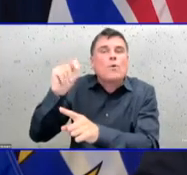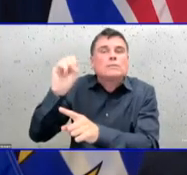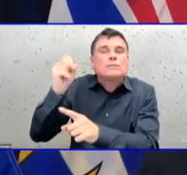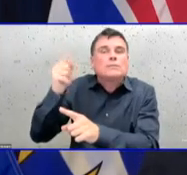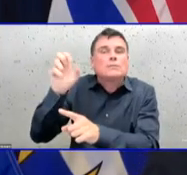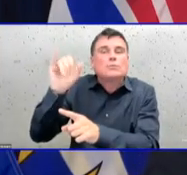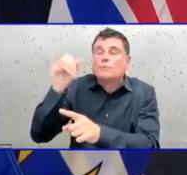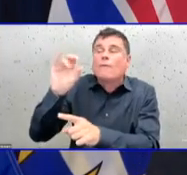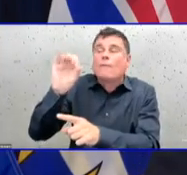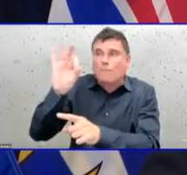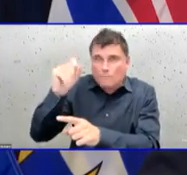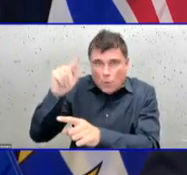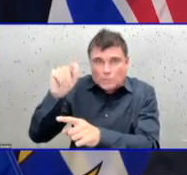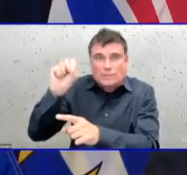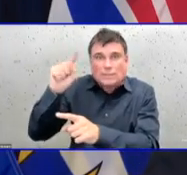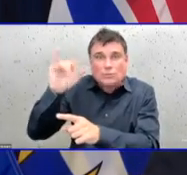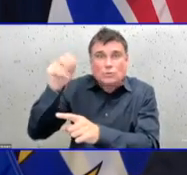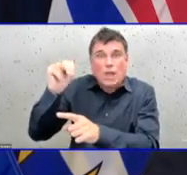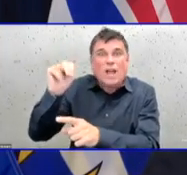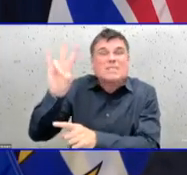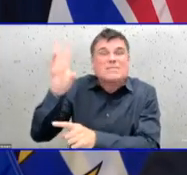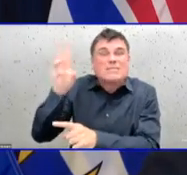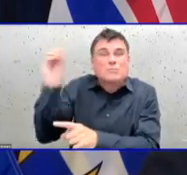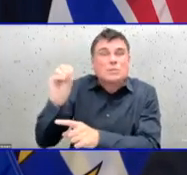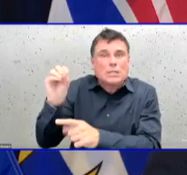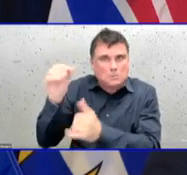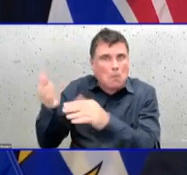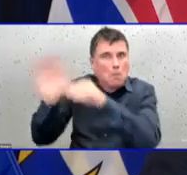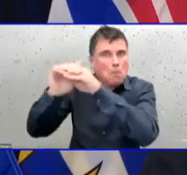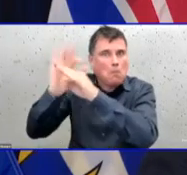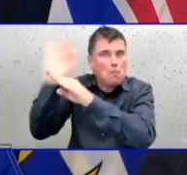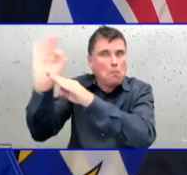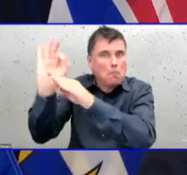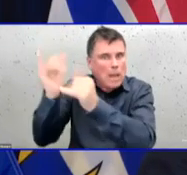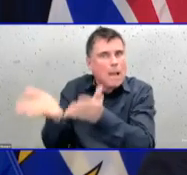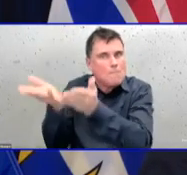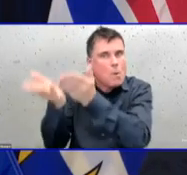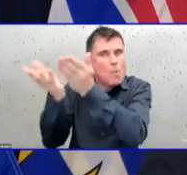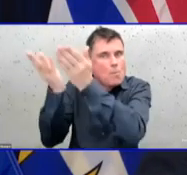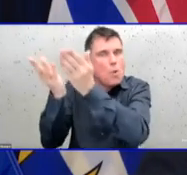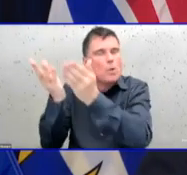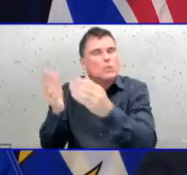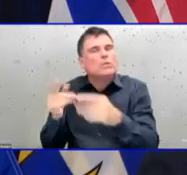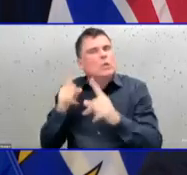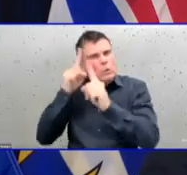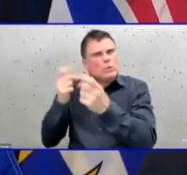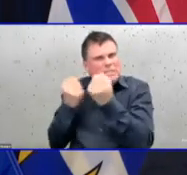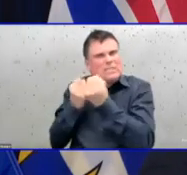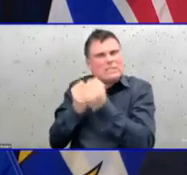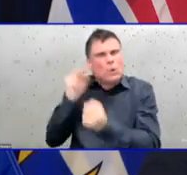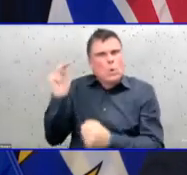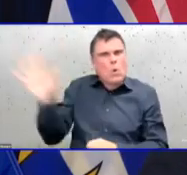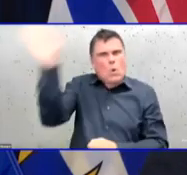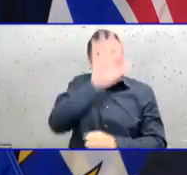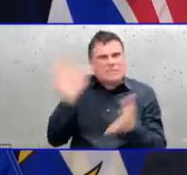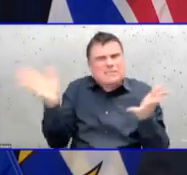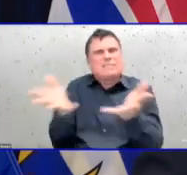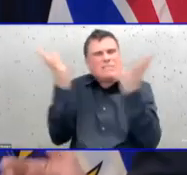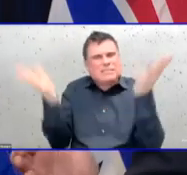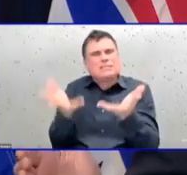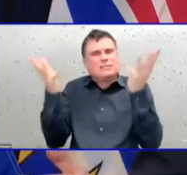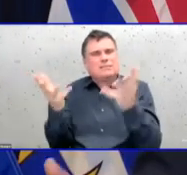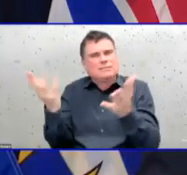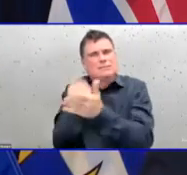4% for the rest of the province. We must support the north and we are determined to continue to do that through the BCCDC in supporting contact